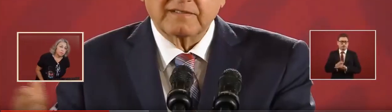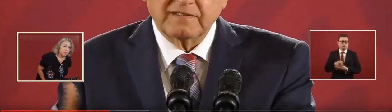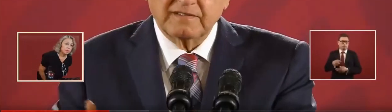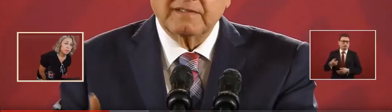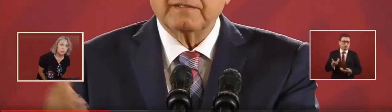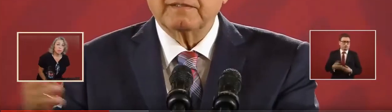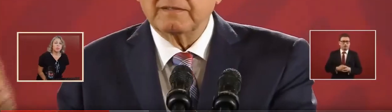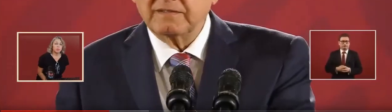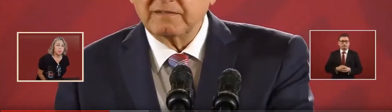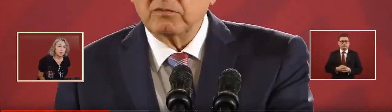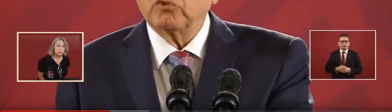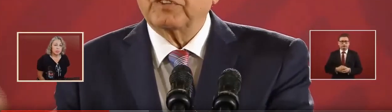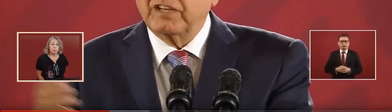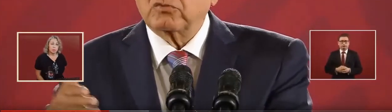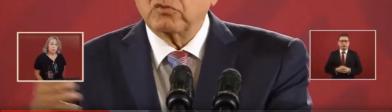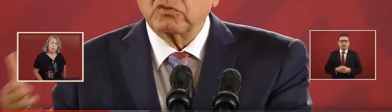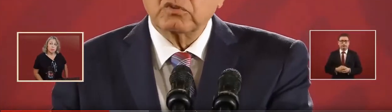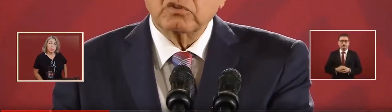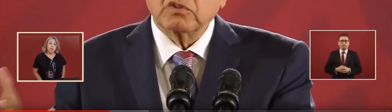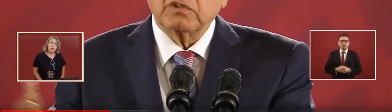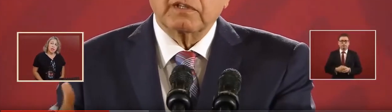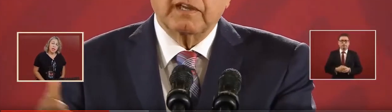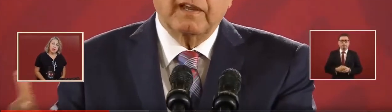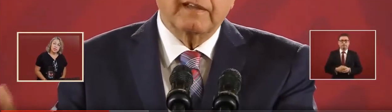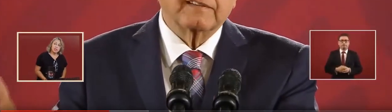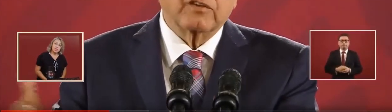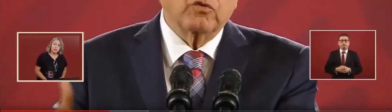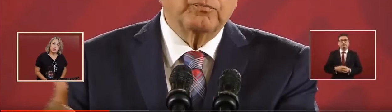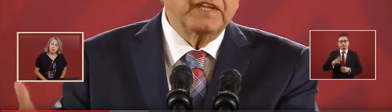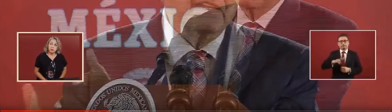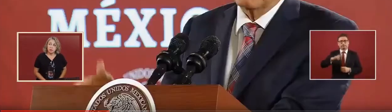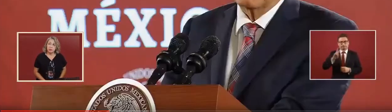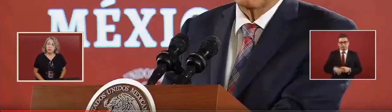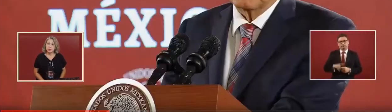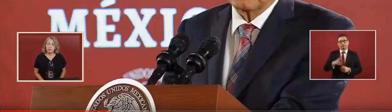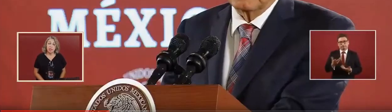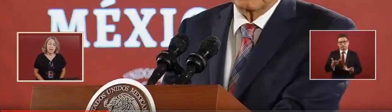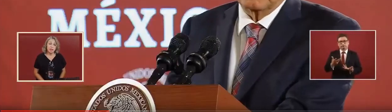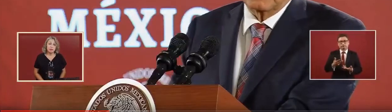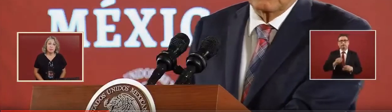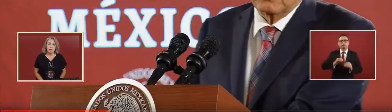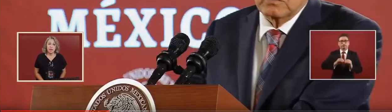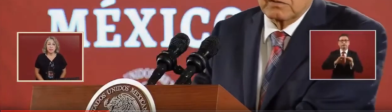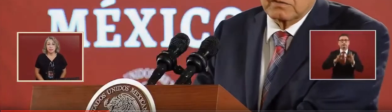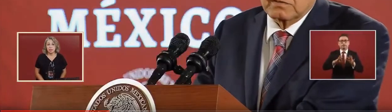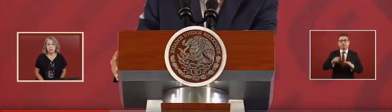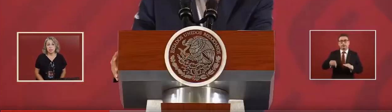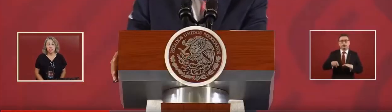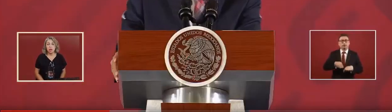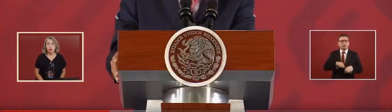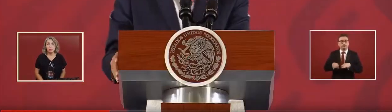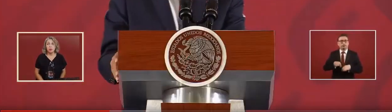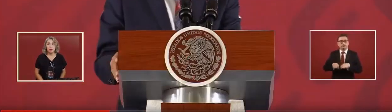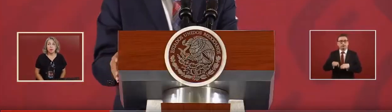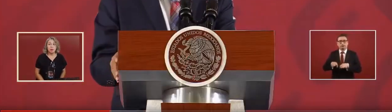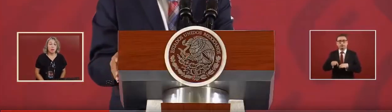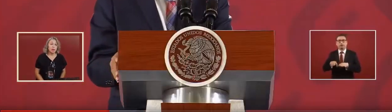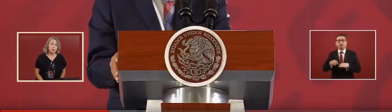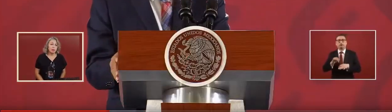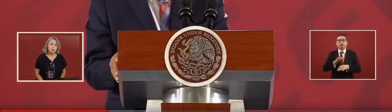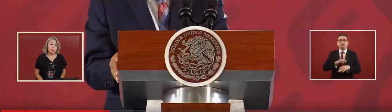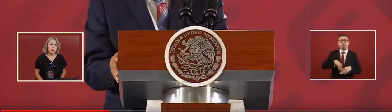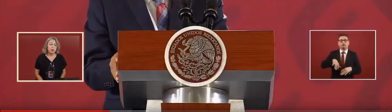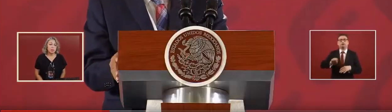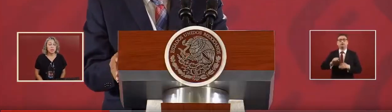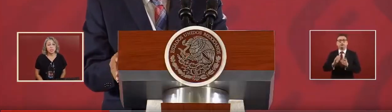And it is true that it combines the job with security and